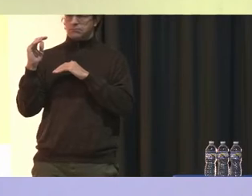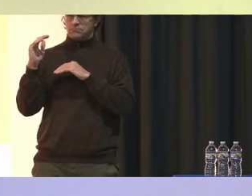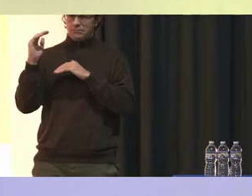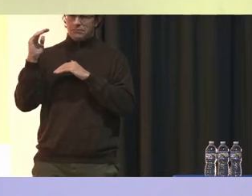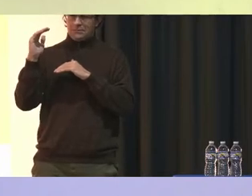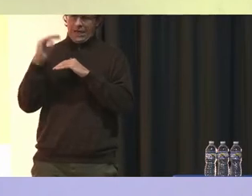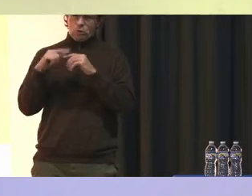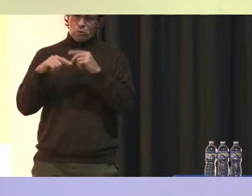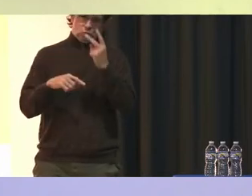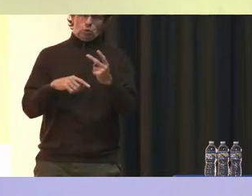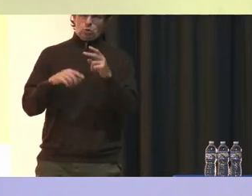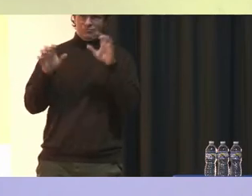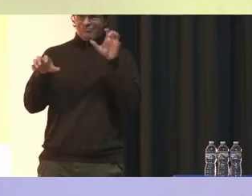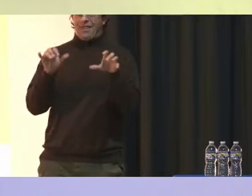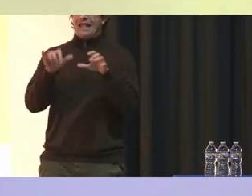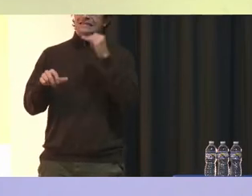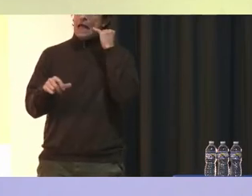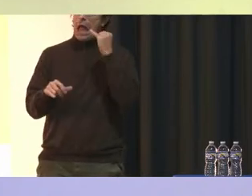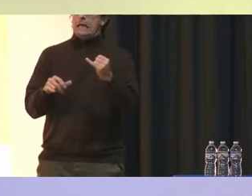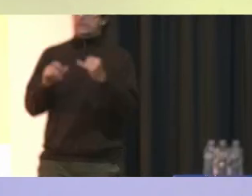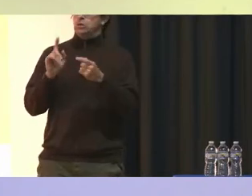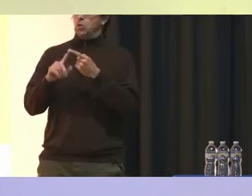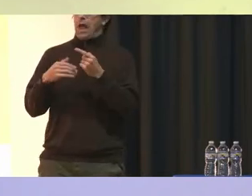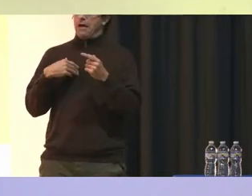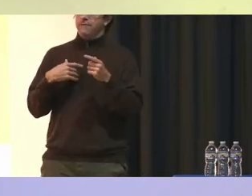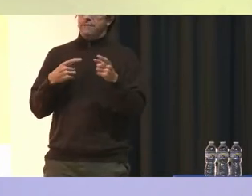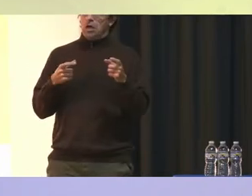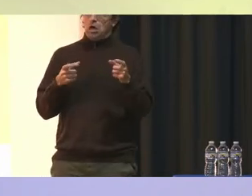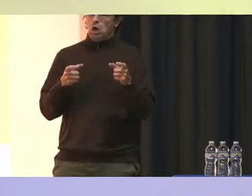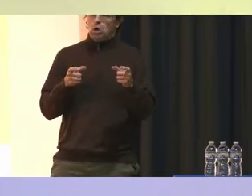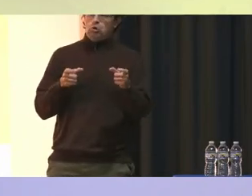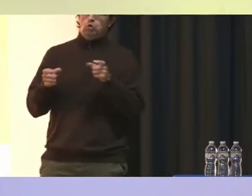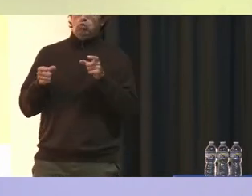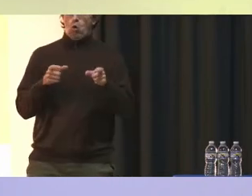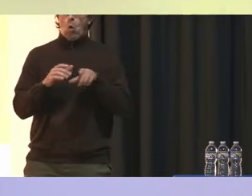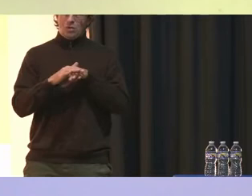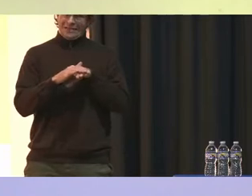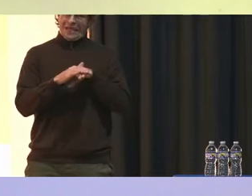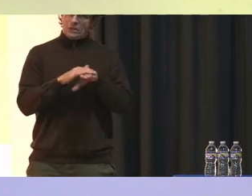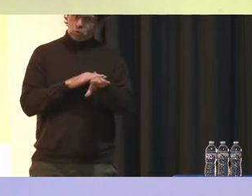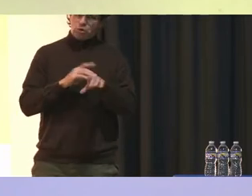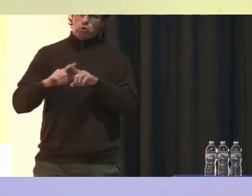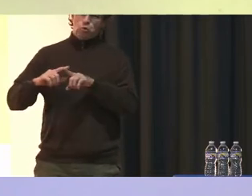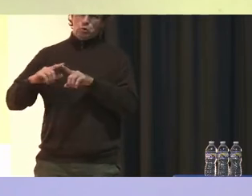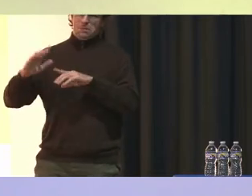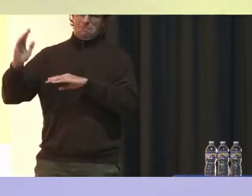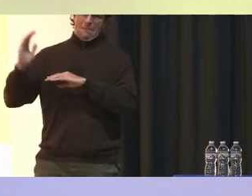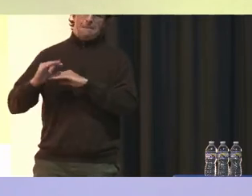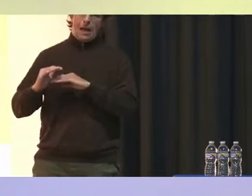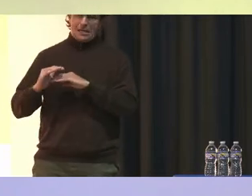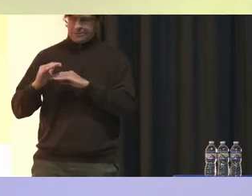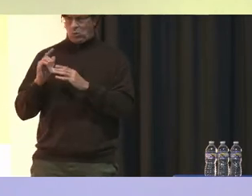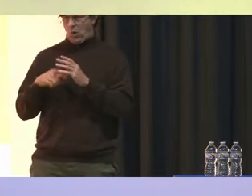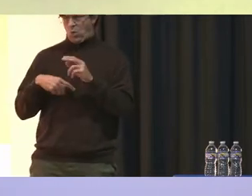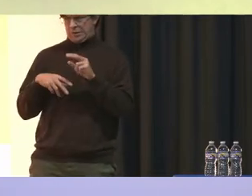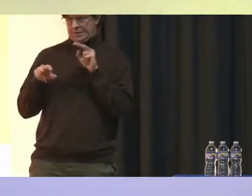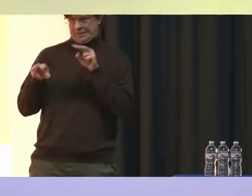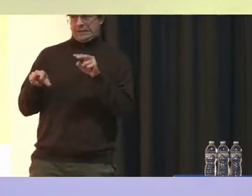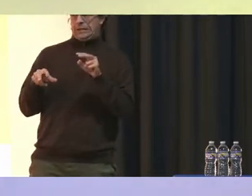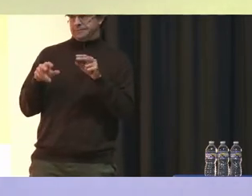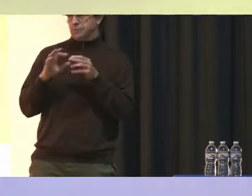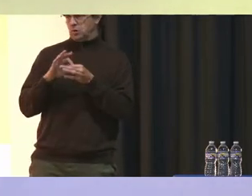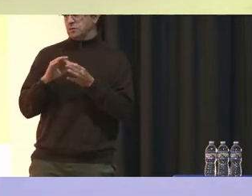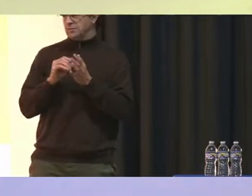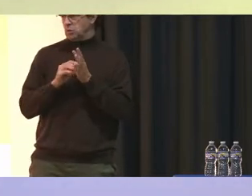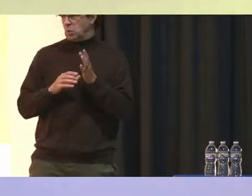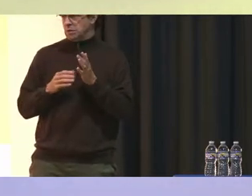idea Is to have controlled entrance To minimize what we see In terms of